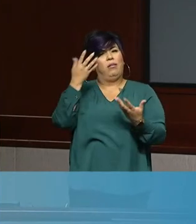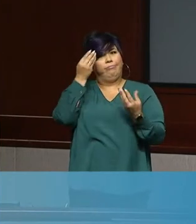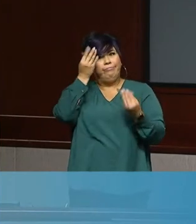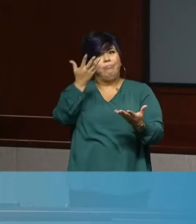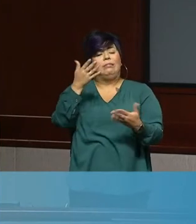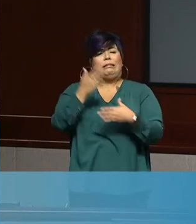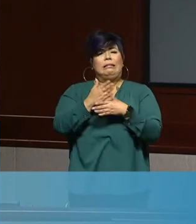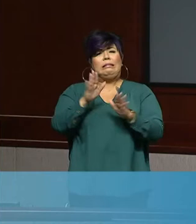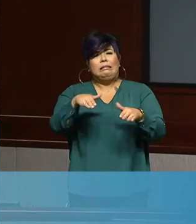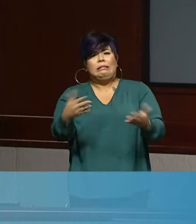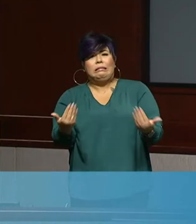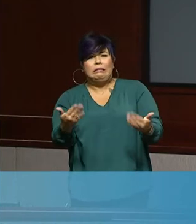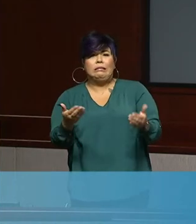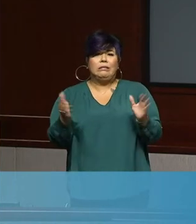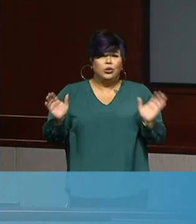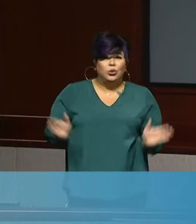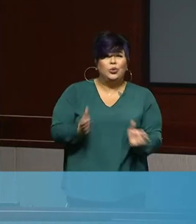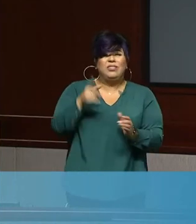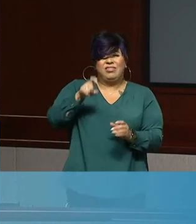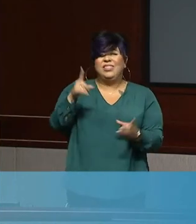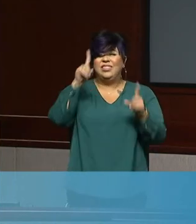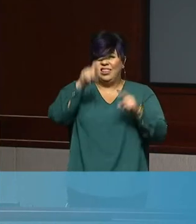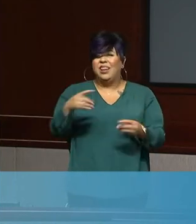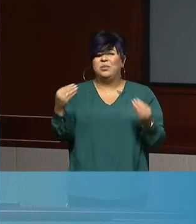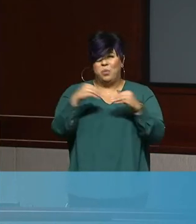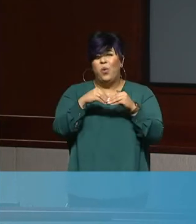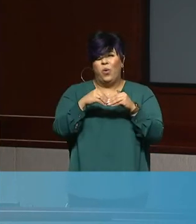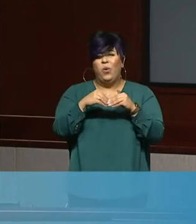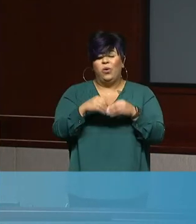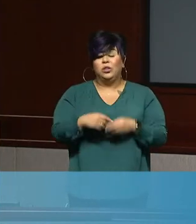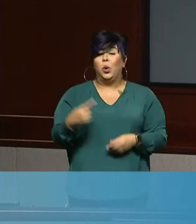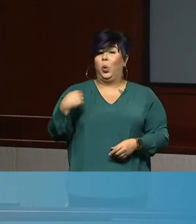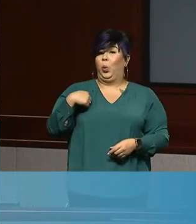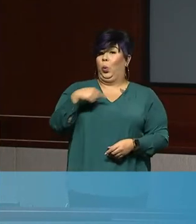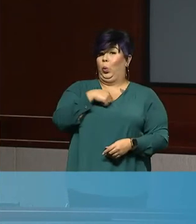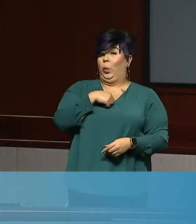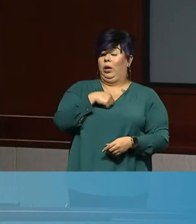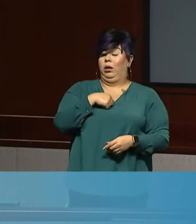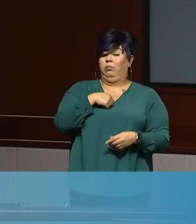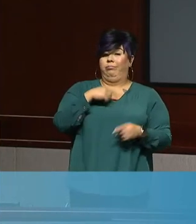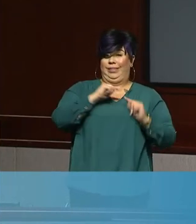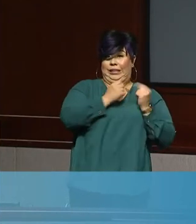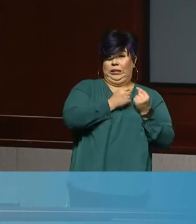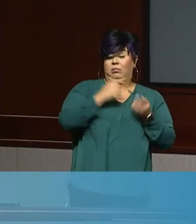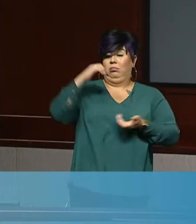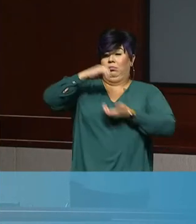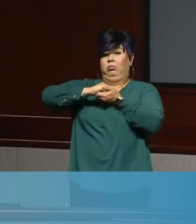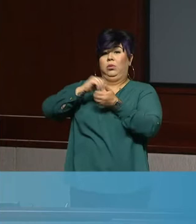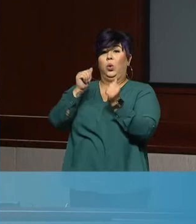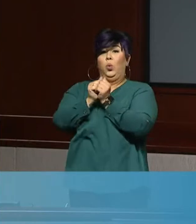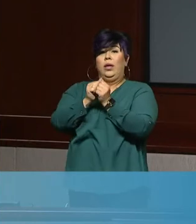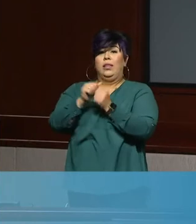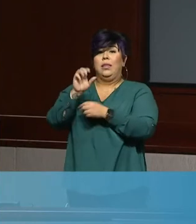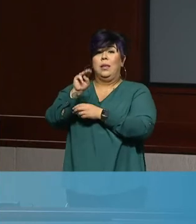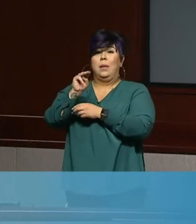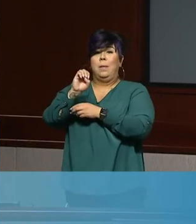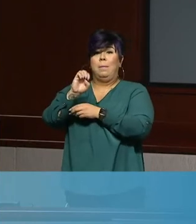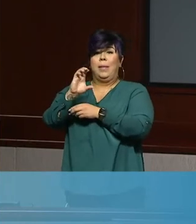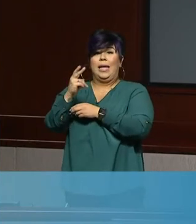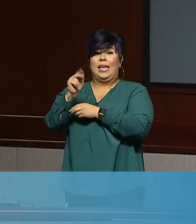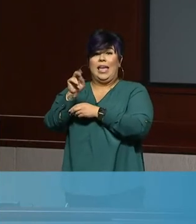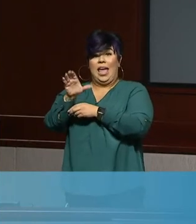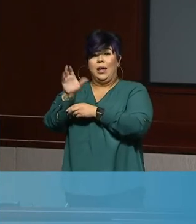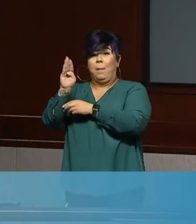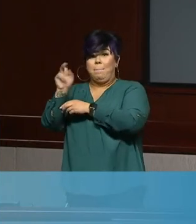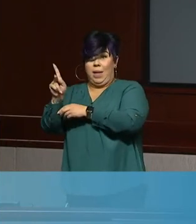so, we, in conjunction with the Mechanics Bank Arena, are announcing that anybody tested from now